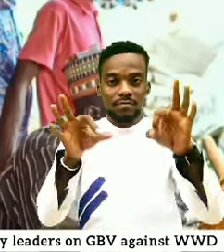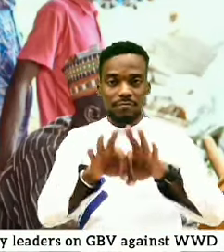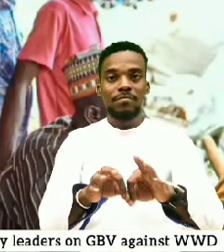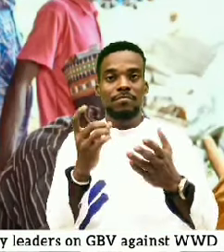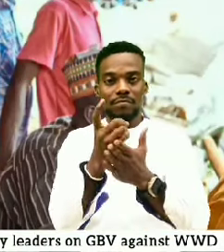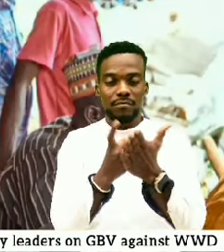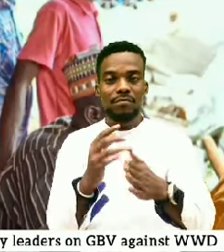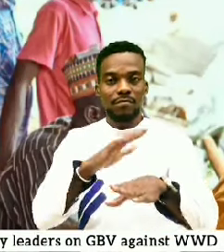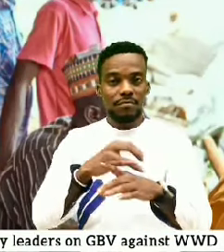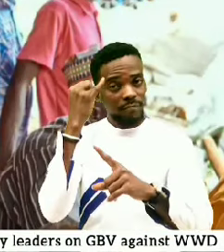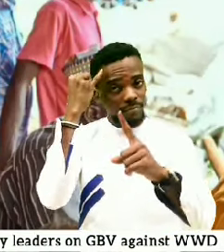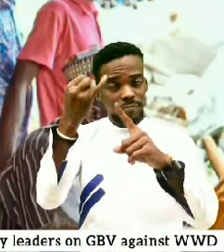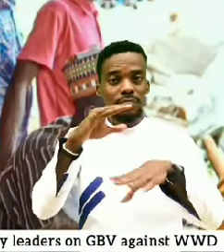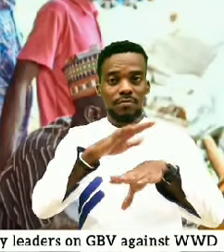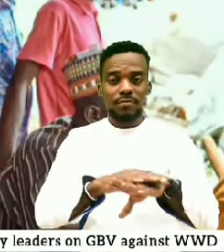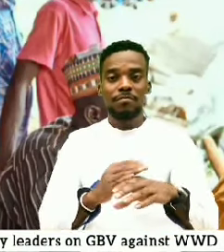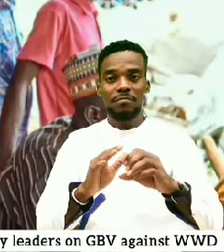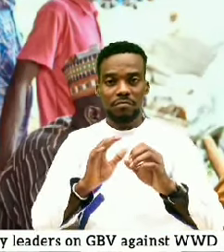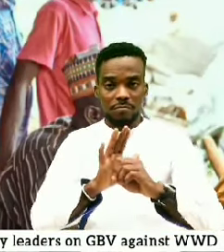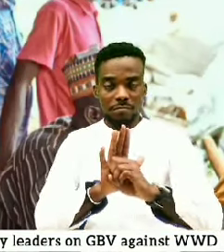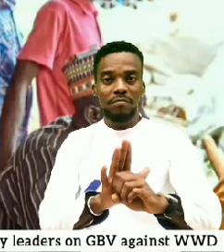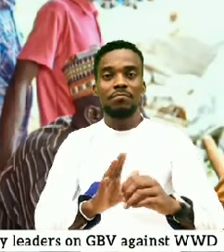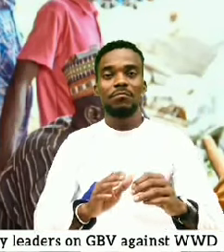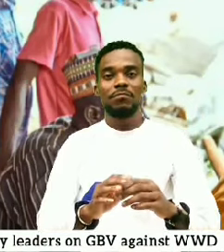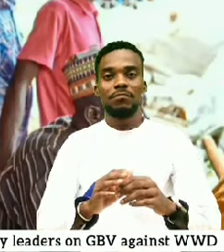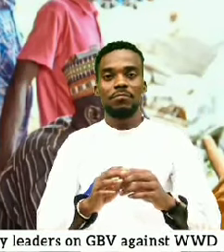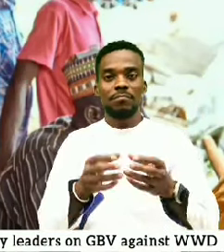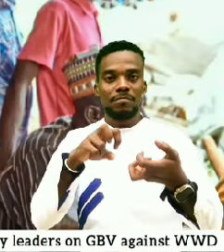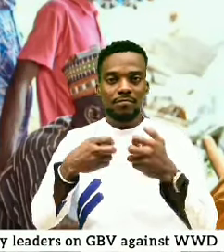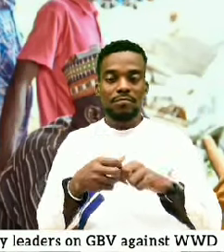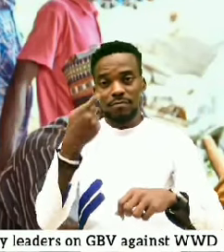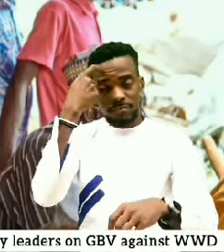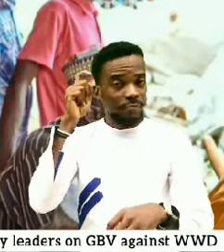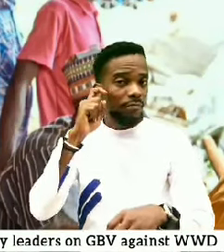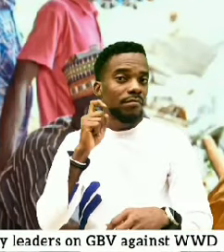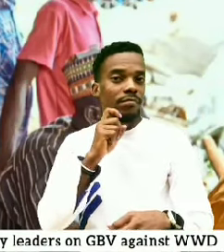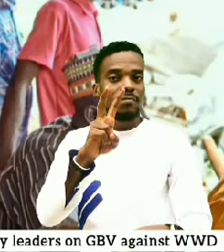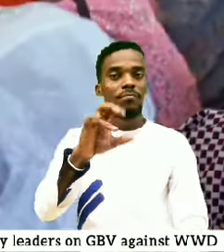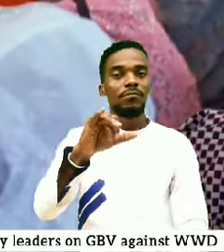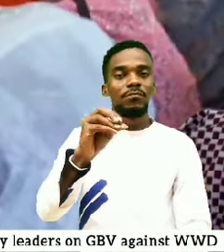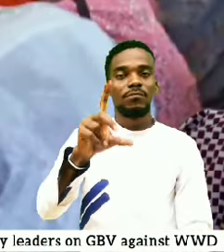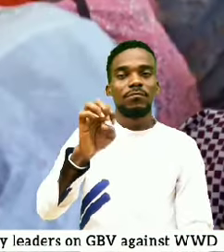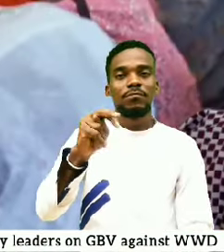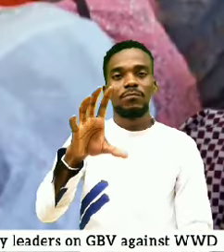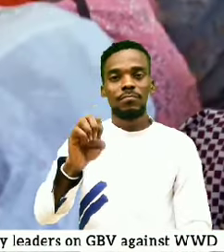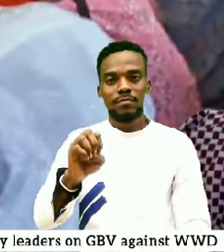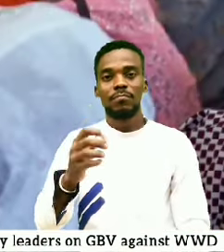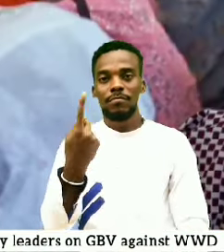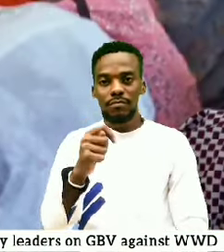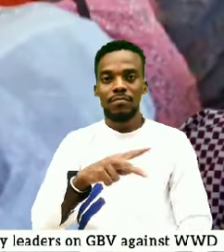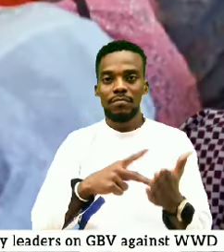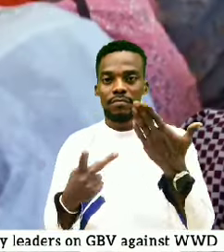on pressing issues of gender-based violence The event